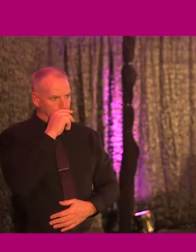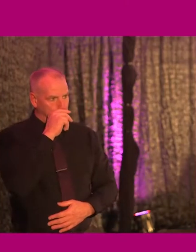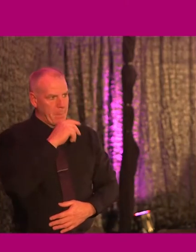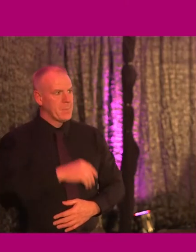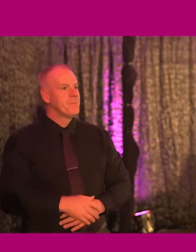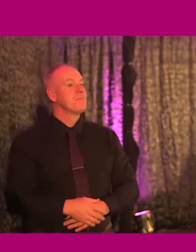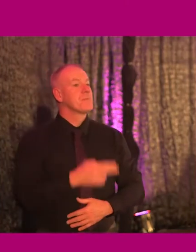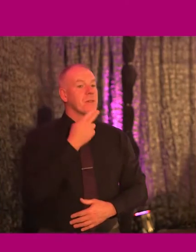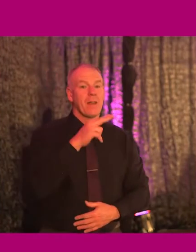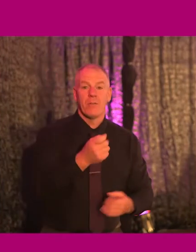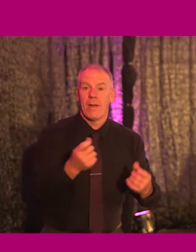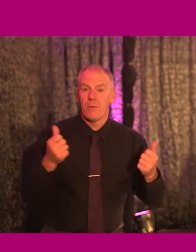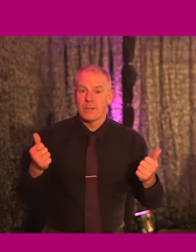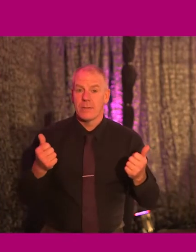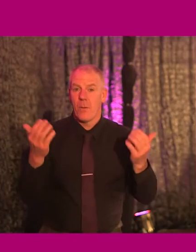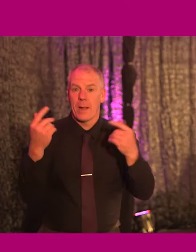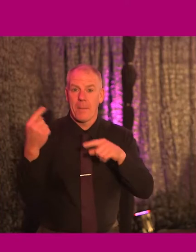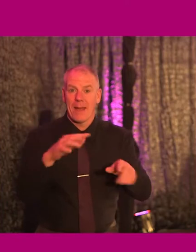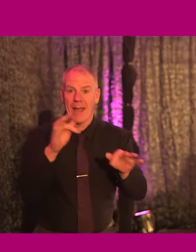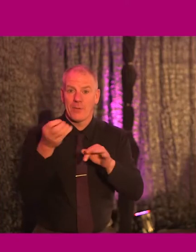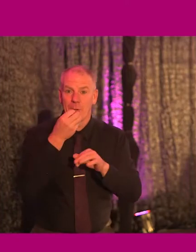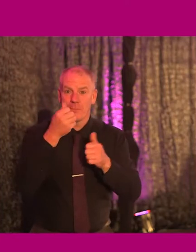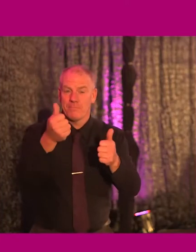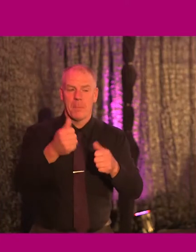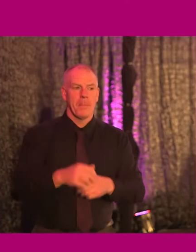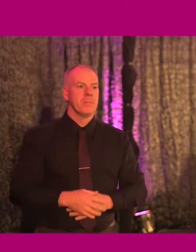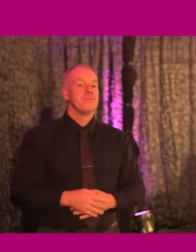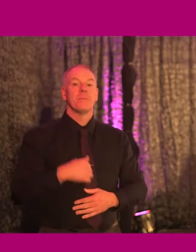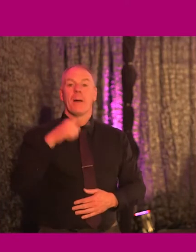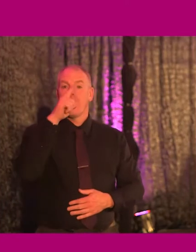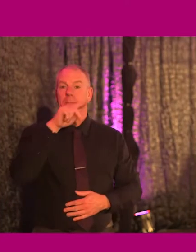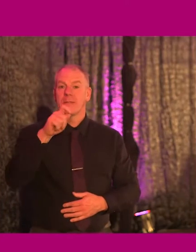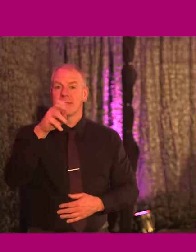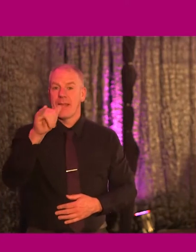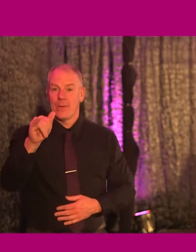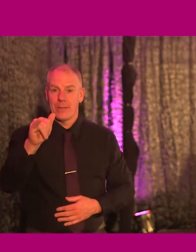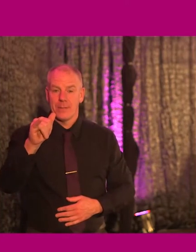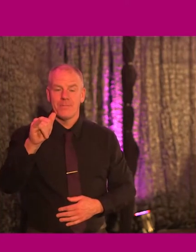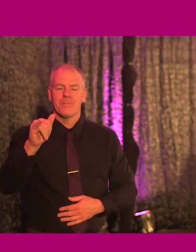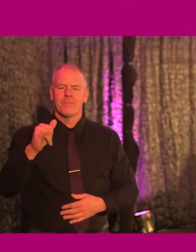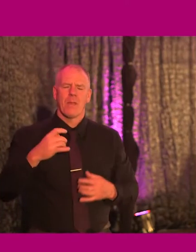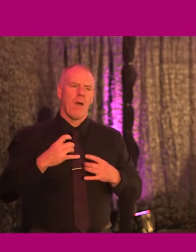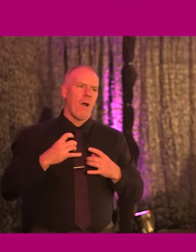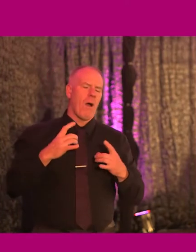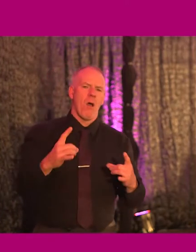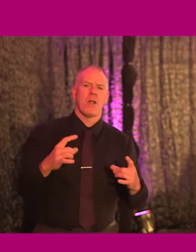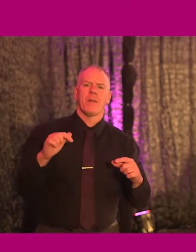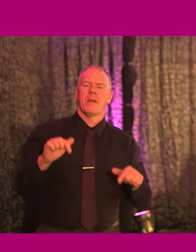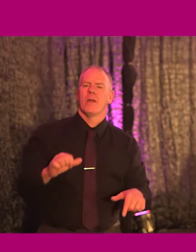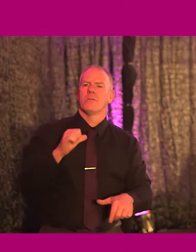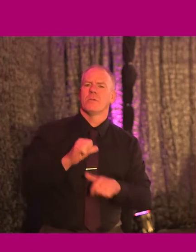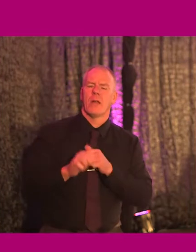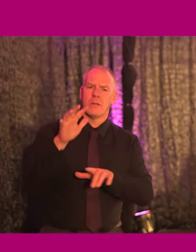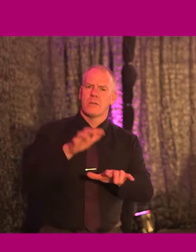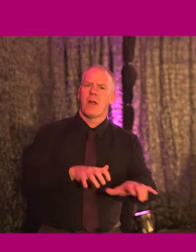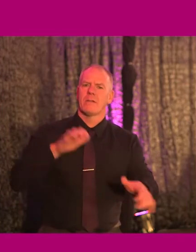So, good afternoon everybody and welcome back from lunch. As I said, my name is Terry and it's an absolute honour to be here today at this conference to